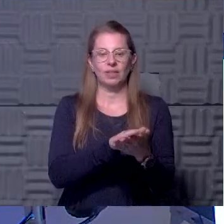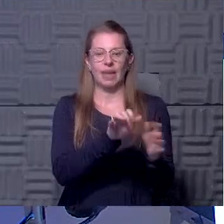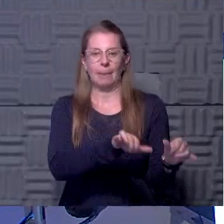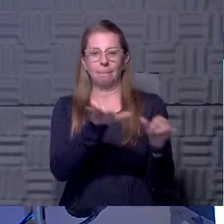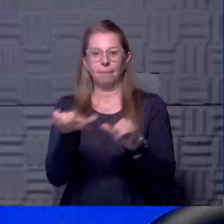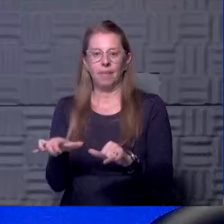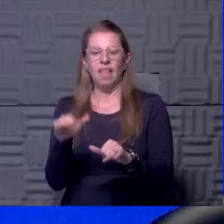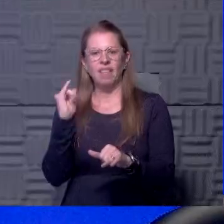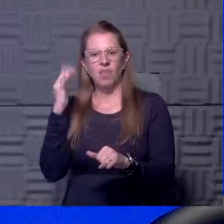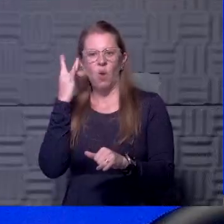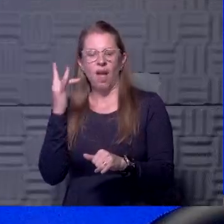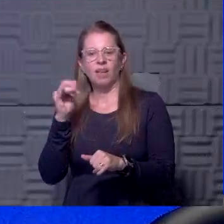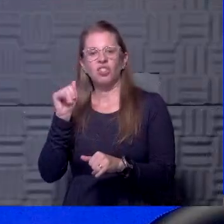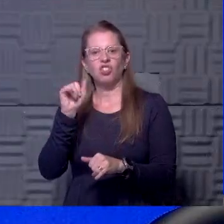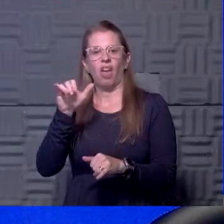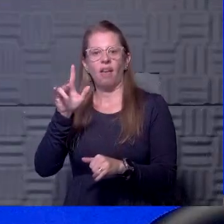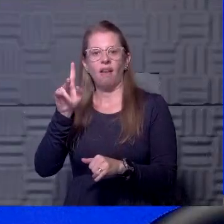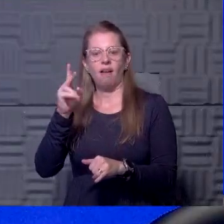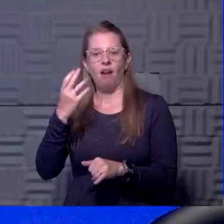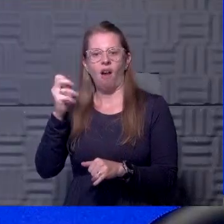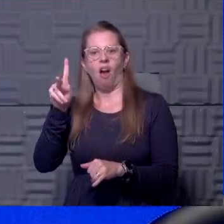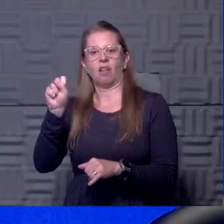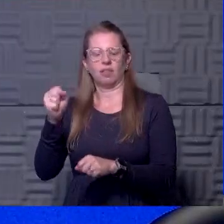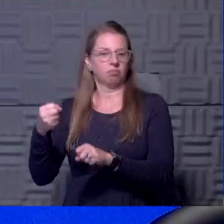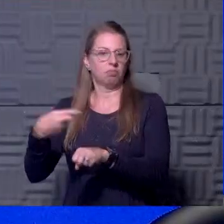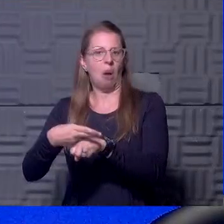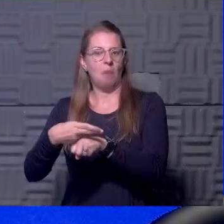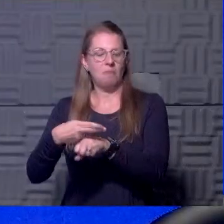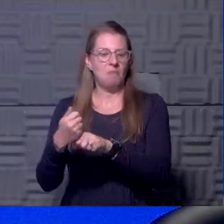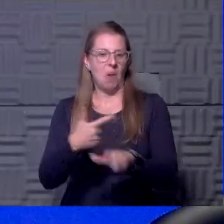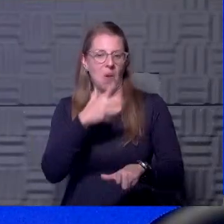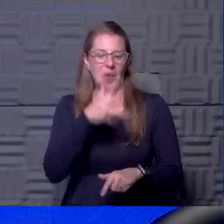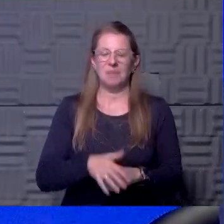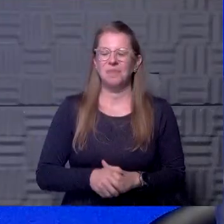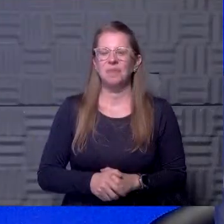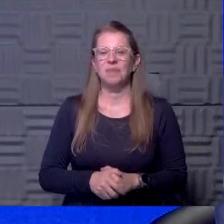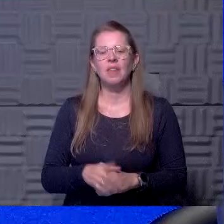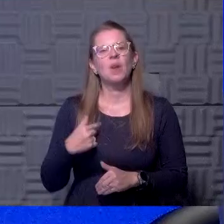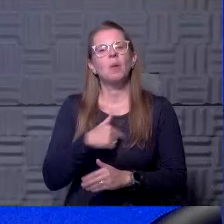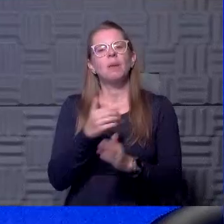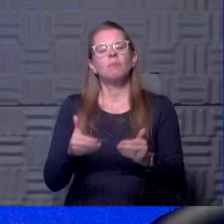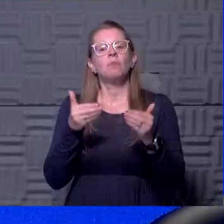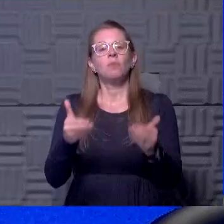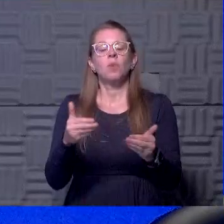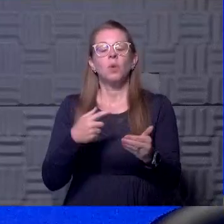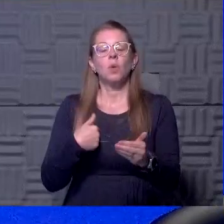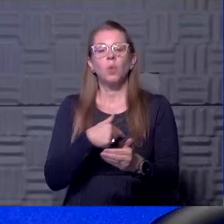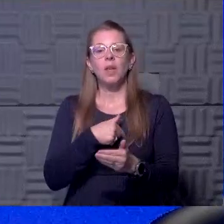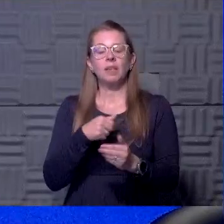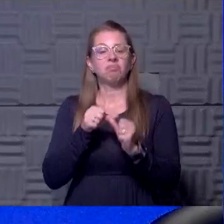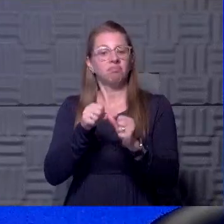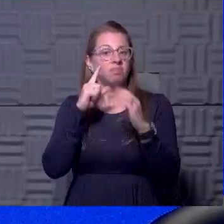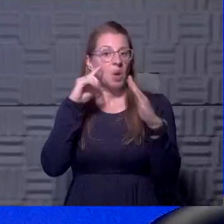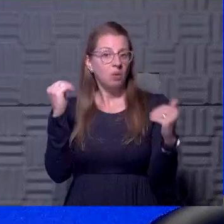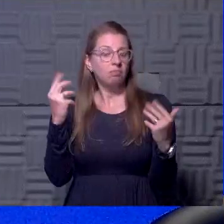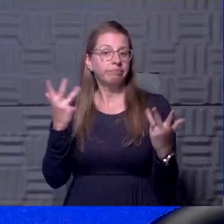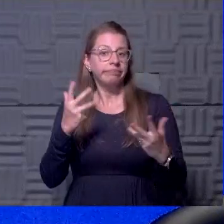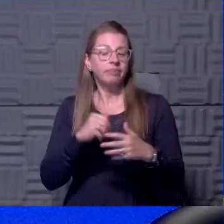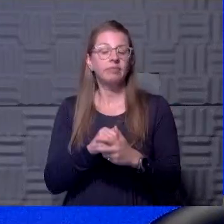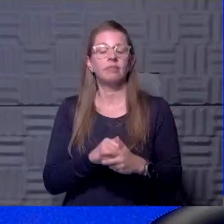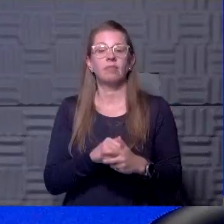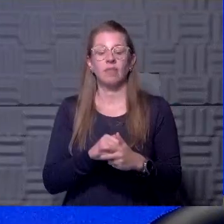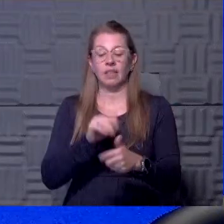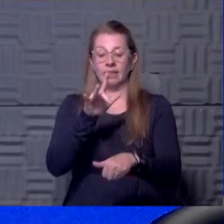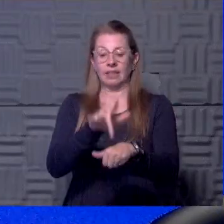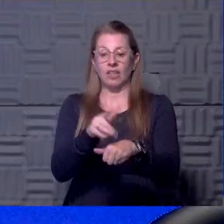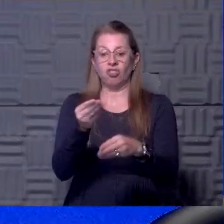That's right. Having that vision. That was good of chancellor. Uh, well, as we move forward, you know, we continue to hope that once they get